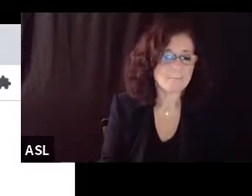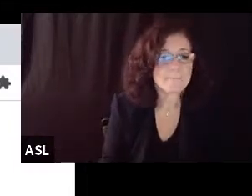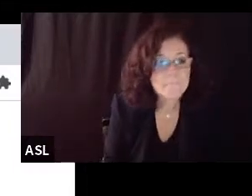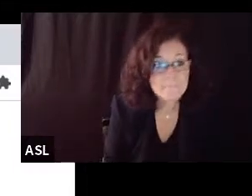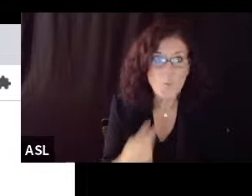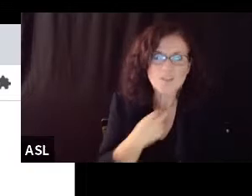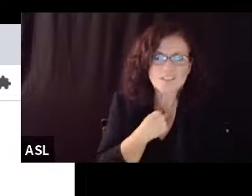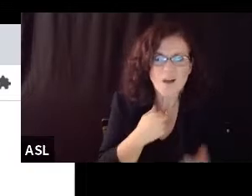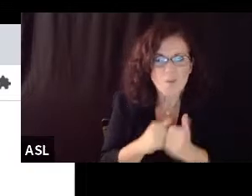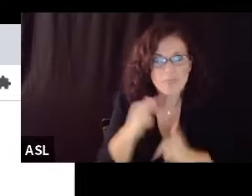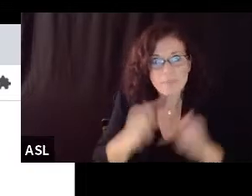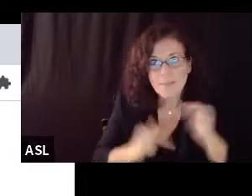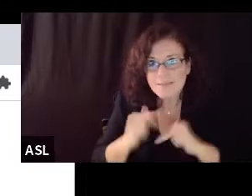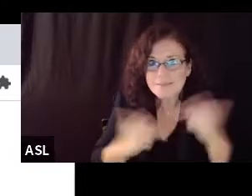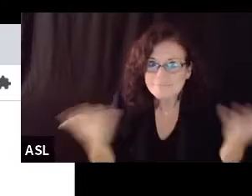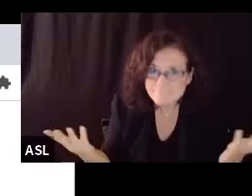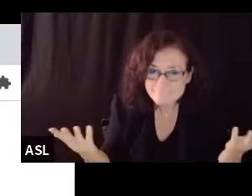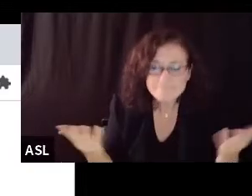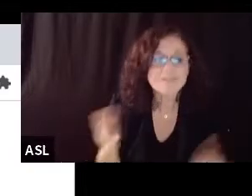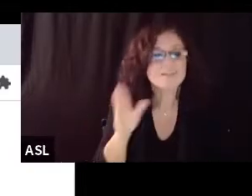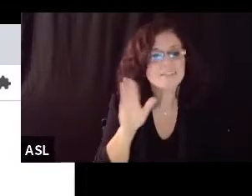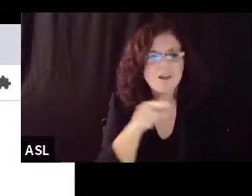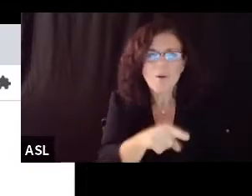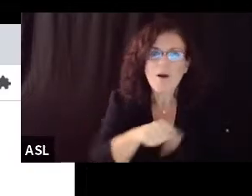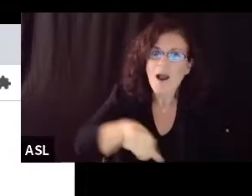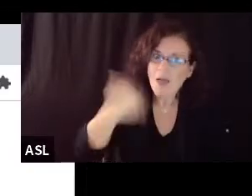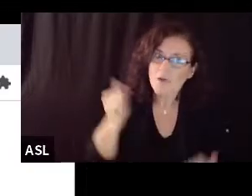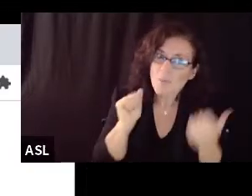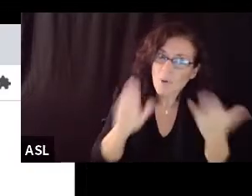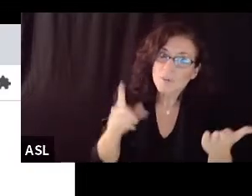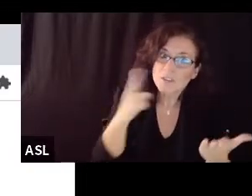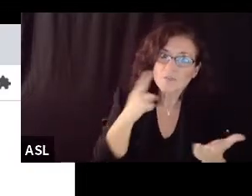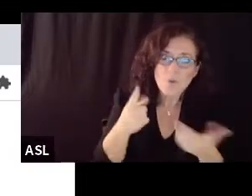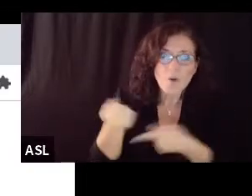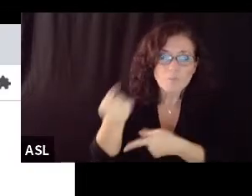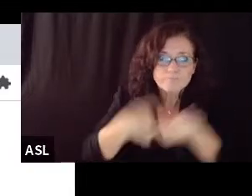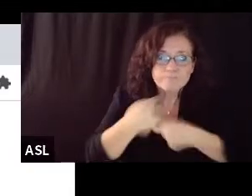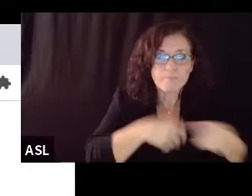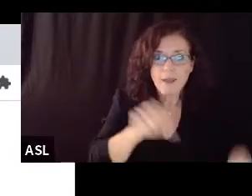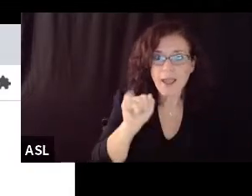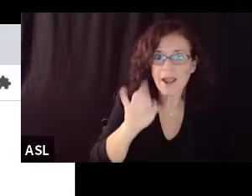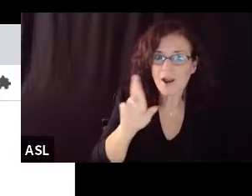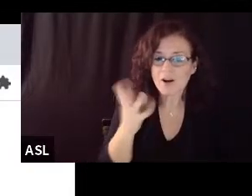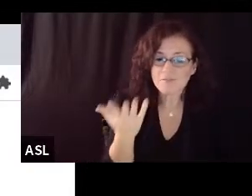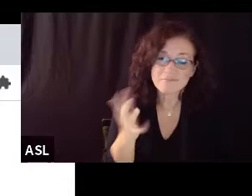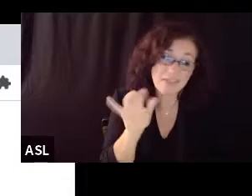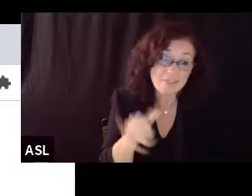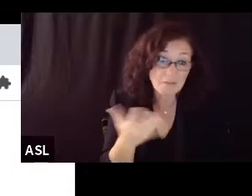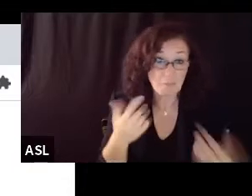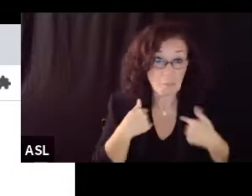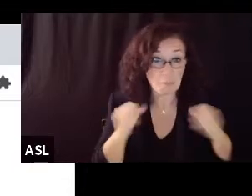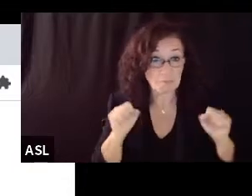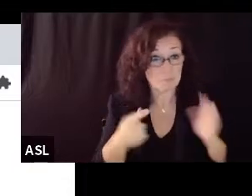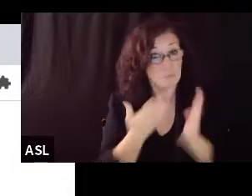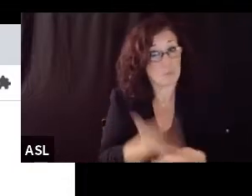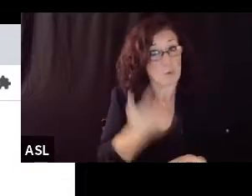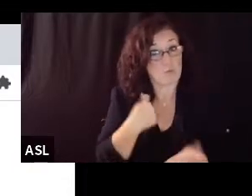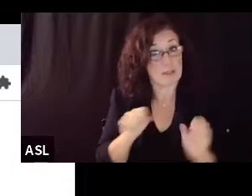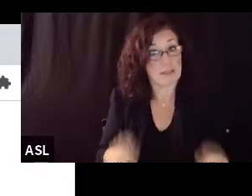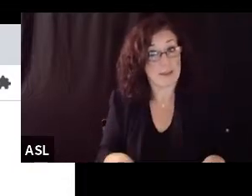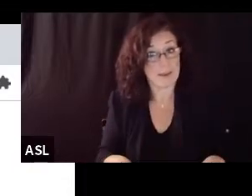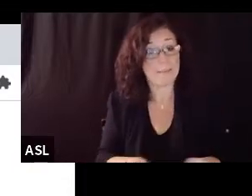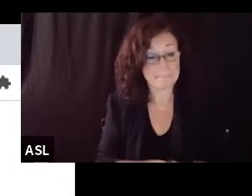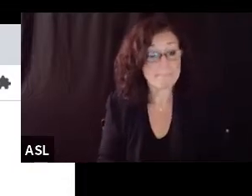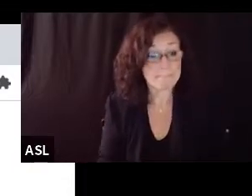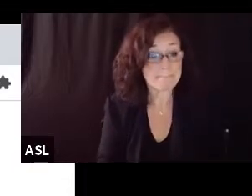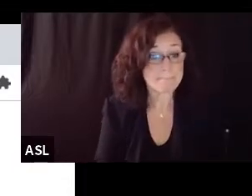inexpensive way to get the ventilation systems um up to where we'd want in this situation you go to the next slide um in some